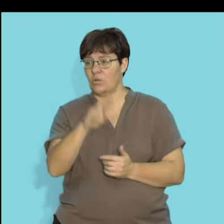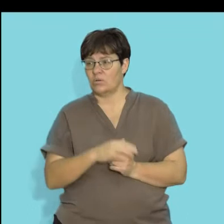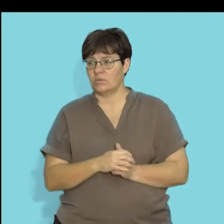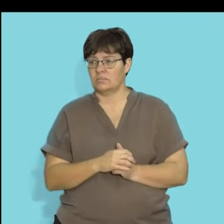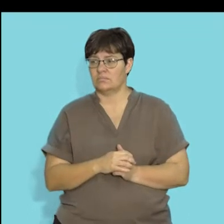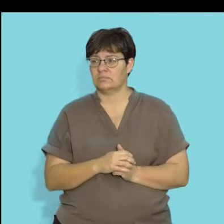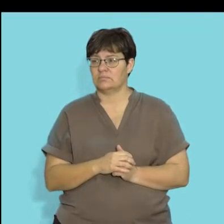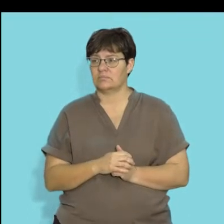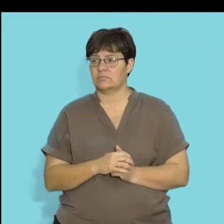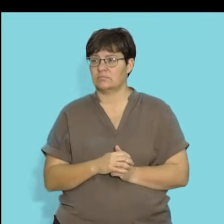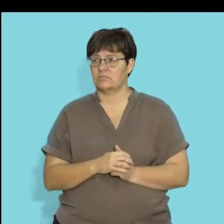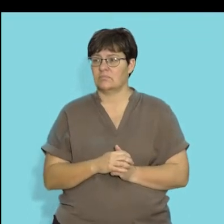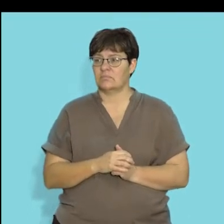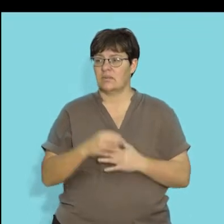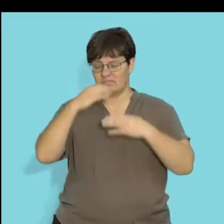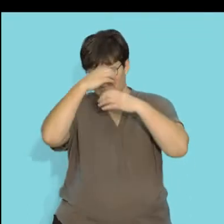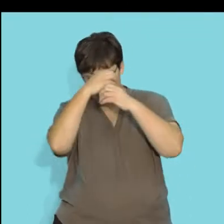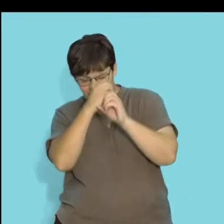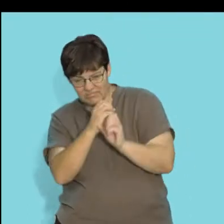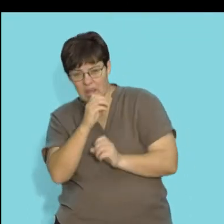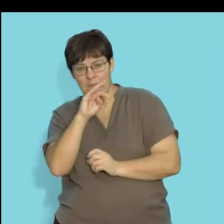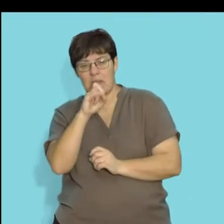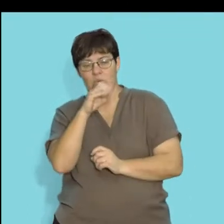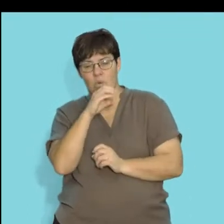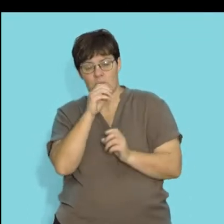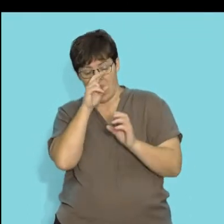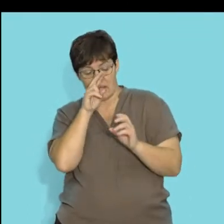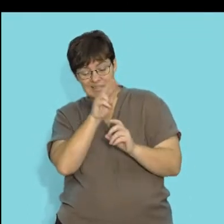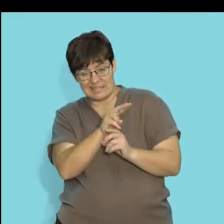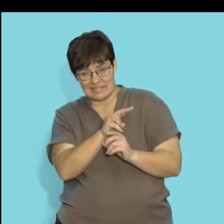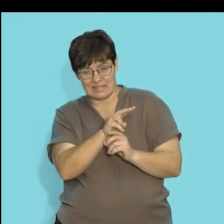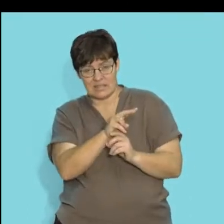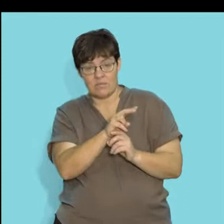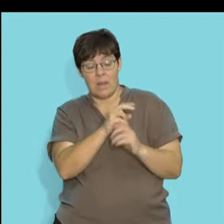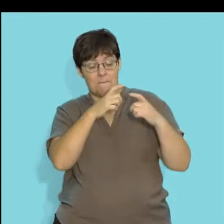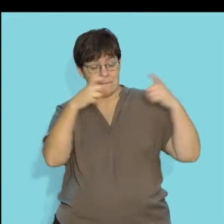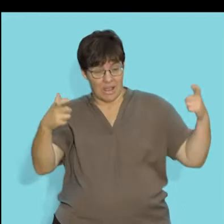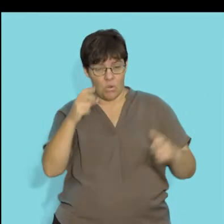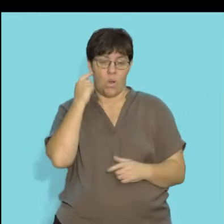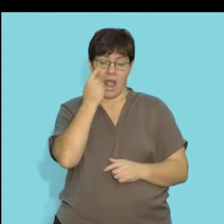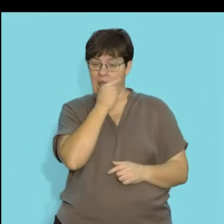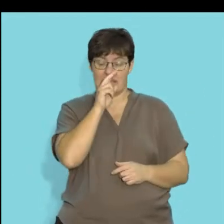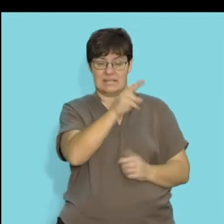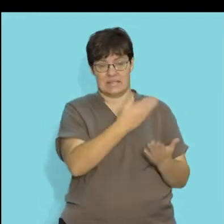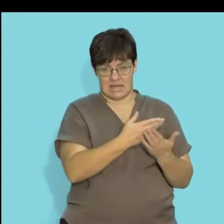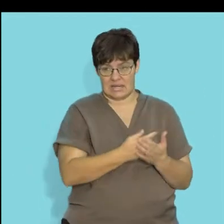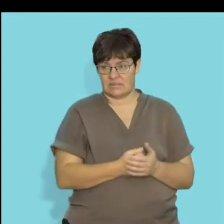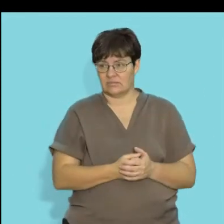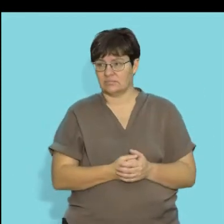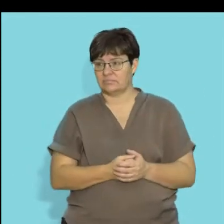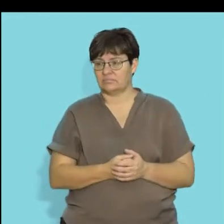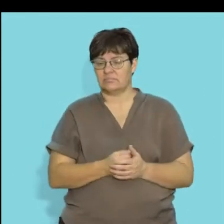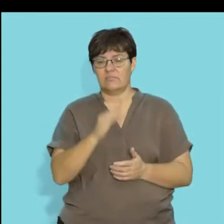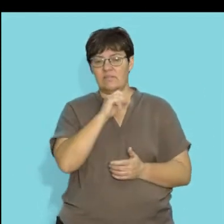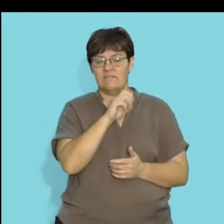we look at your macroscopic parasites, we're referring to those that can be seen with the eye. Here we've got an image of a